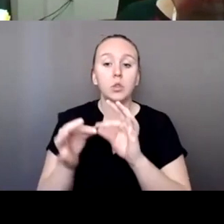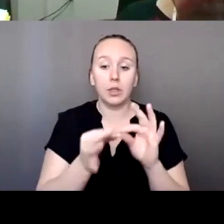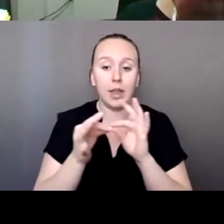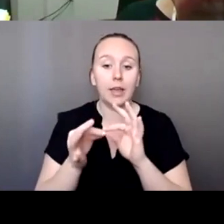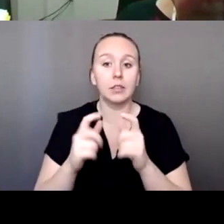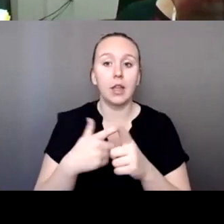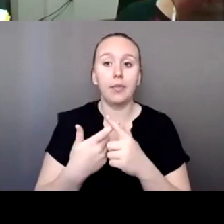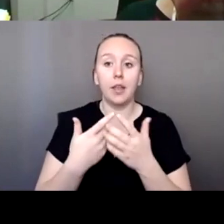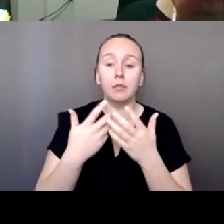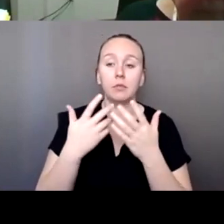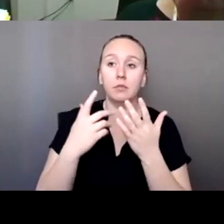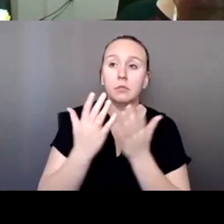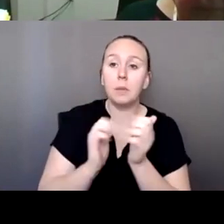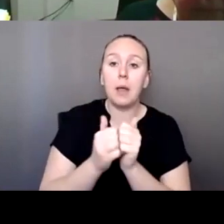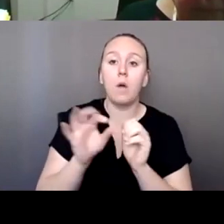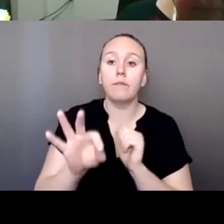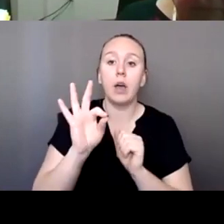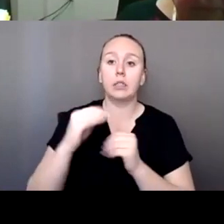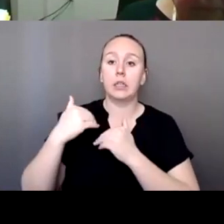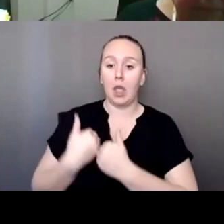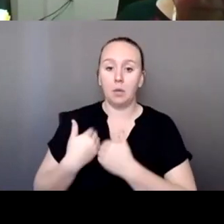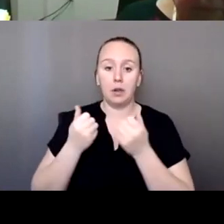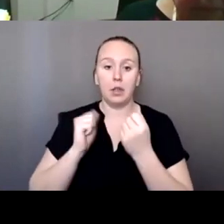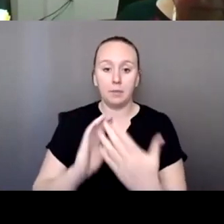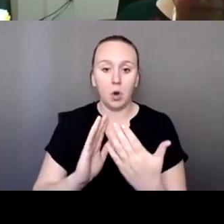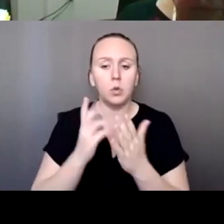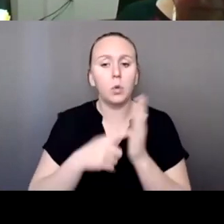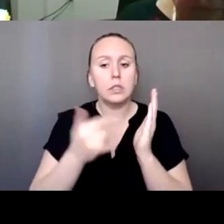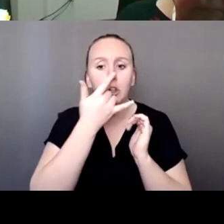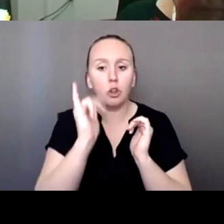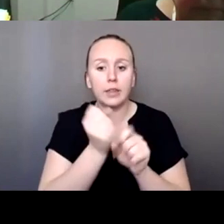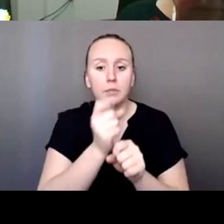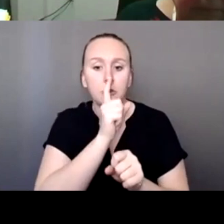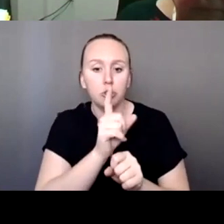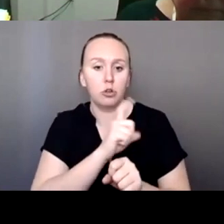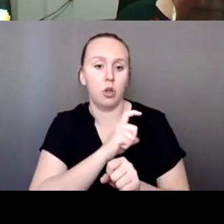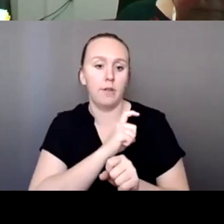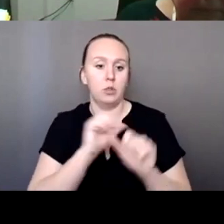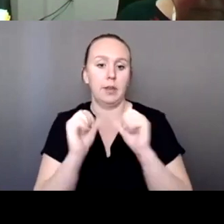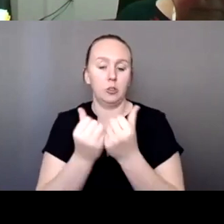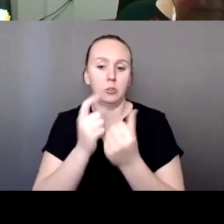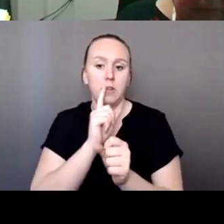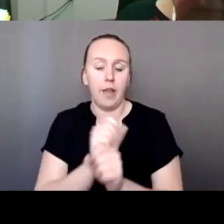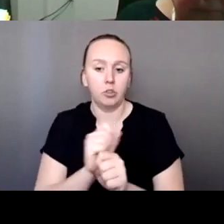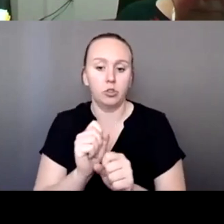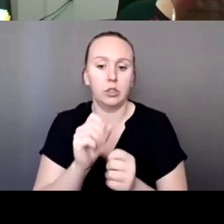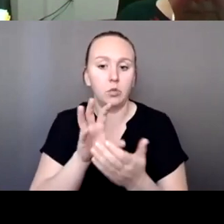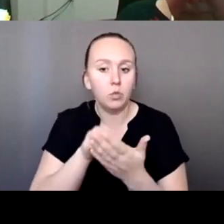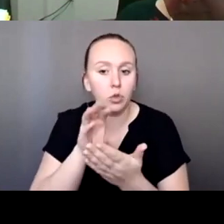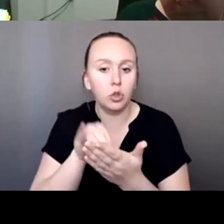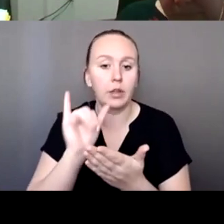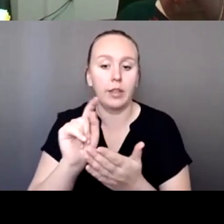an accountability mechanism. Like what does that look like to make sure that the law, the law enforcement agency is actually learning those